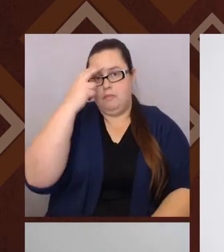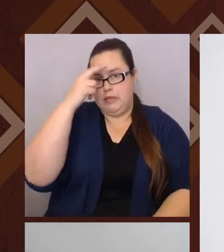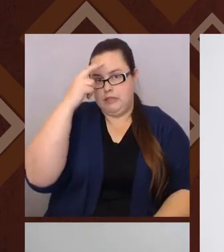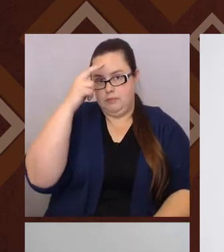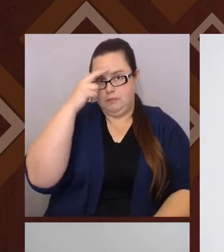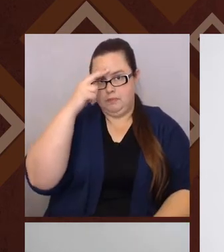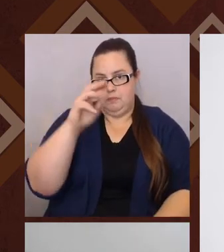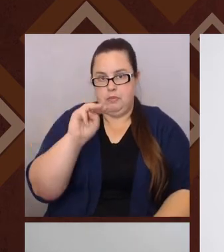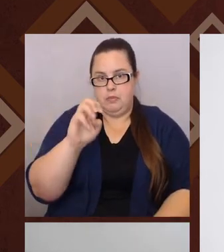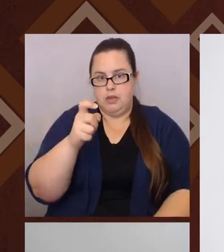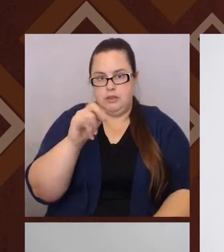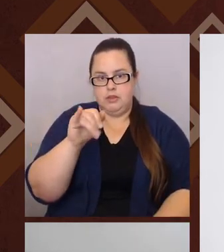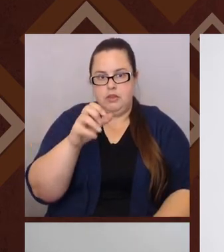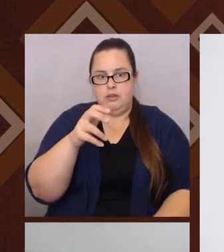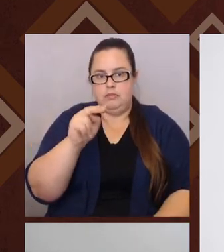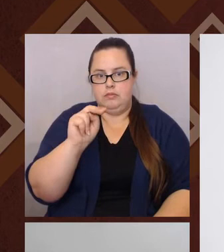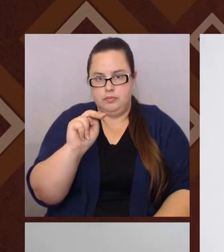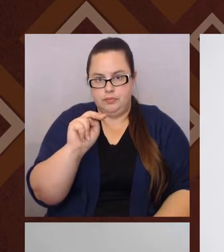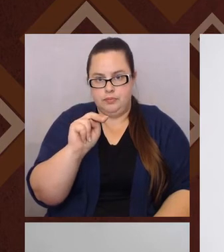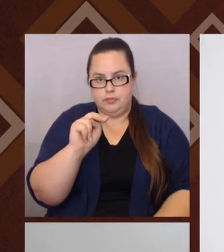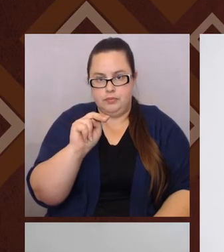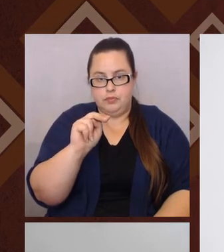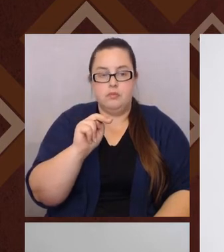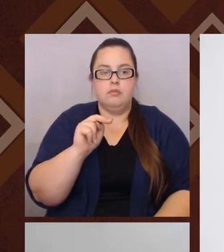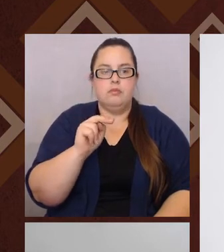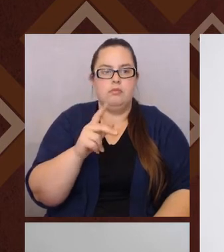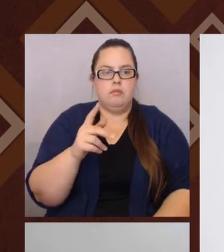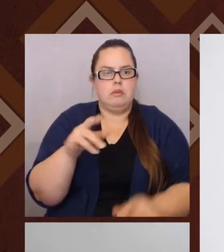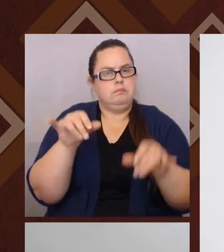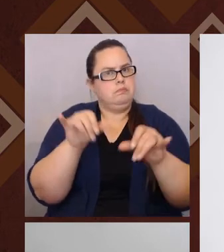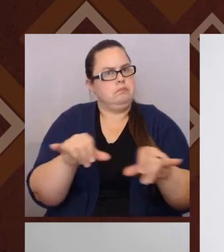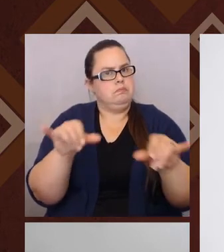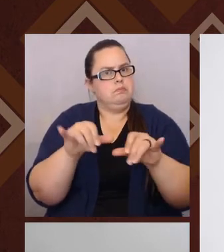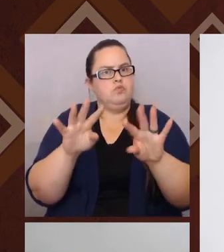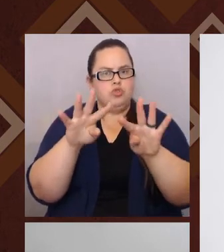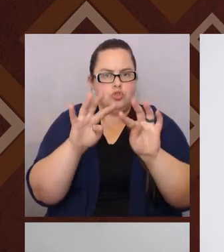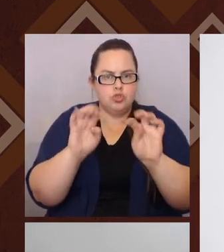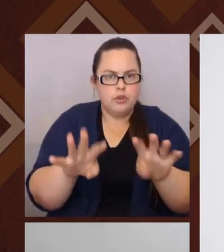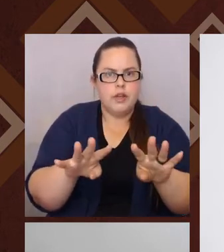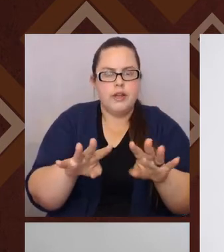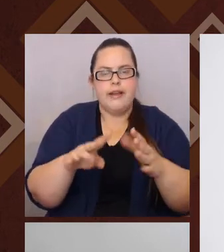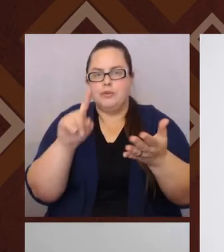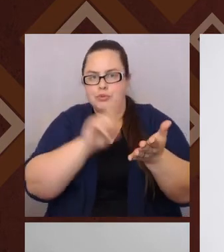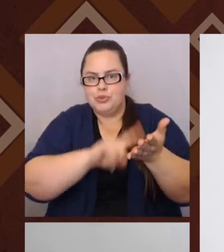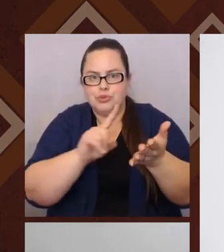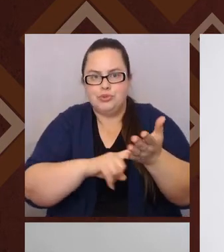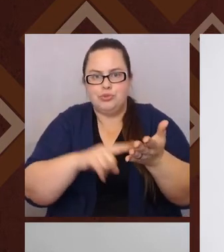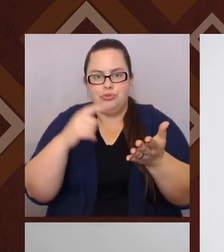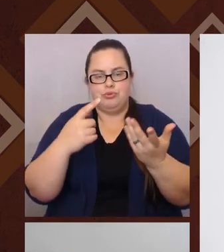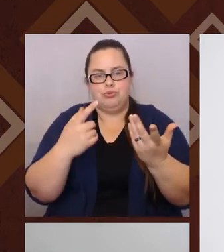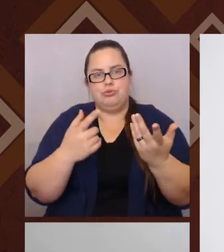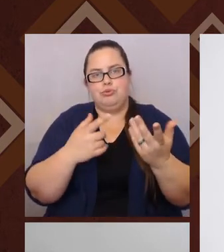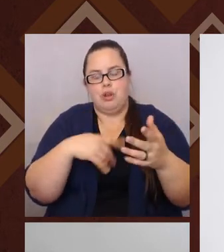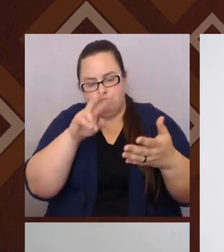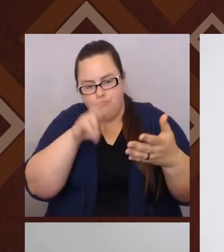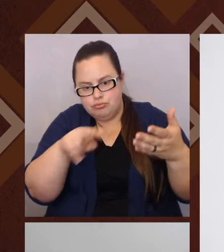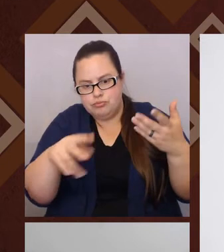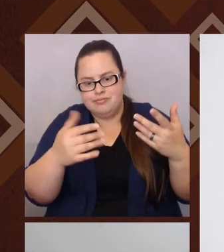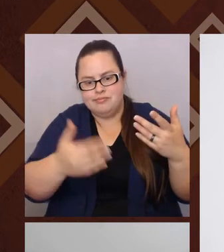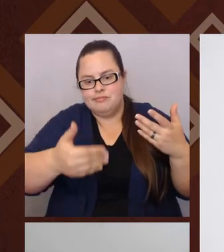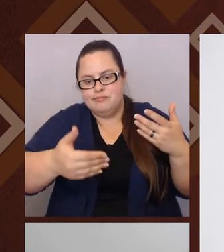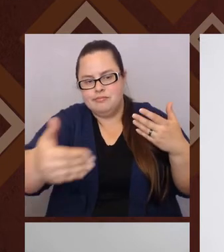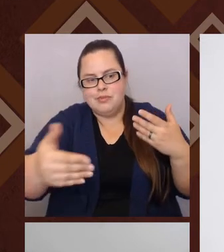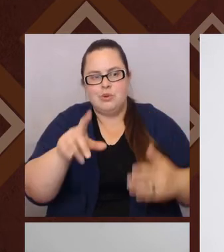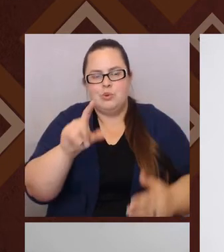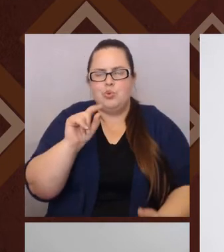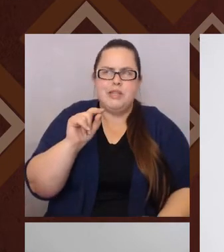Right. Um, and this is, this is pretty steady, at least in surveys and studies I've seen and over, you know, the past 20,